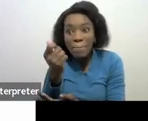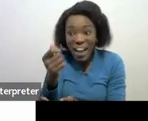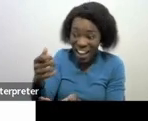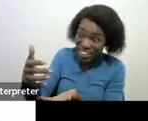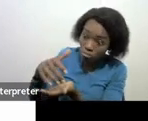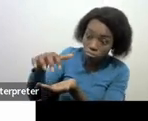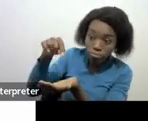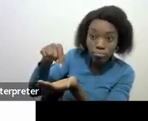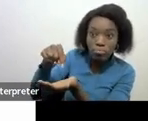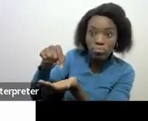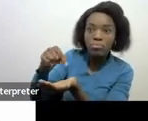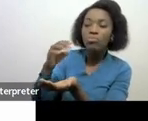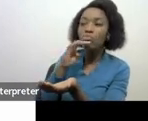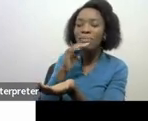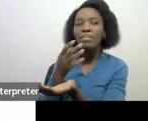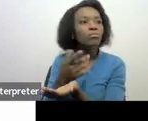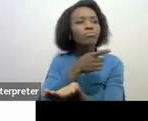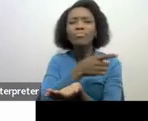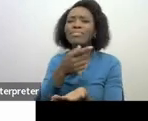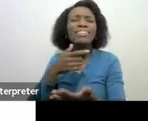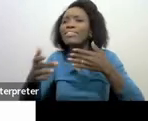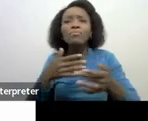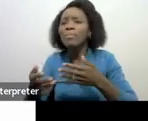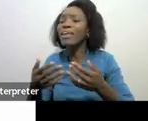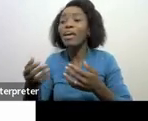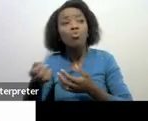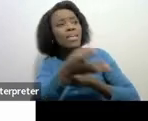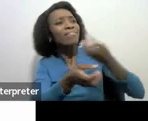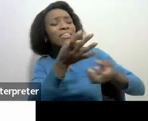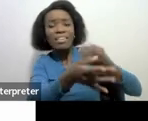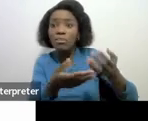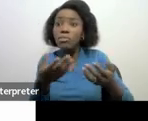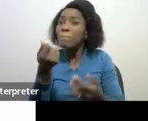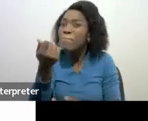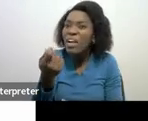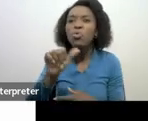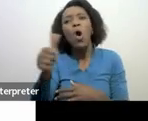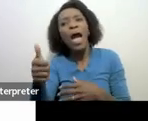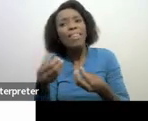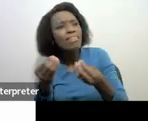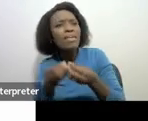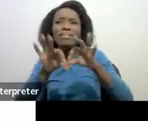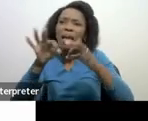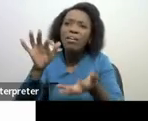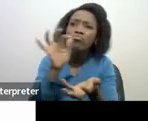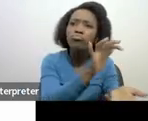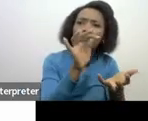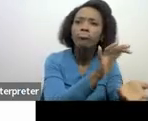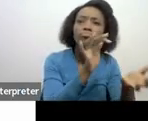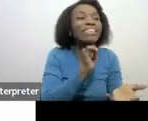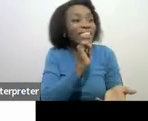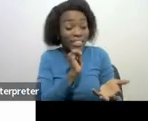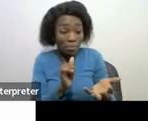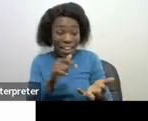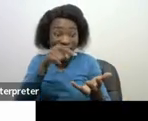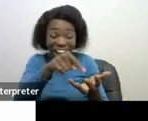the receipts or accruals can be in any form other than money. Amount determined, for example, at the market value, as I mentioned, that you